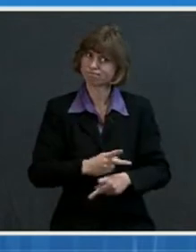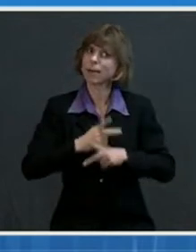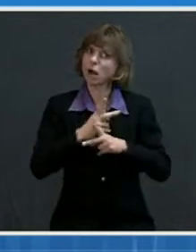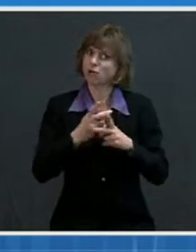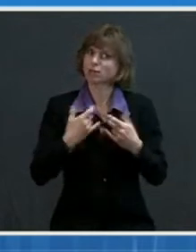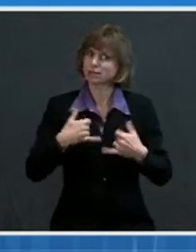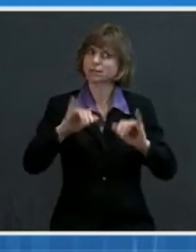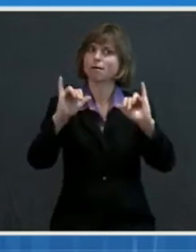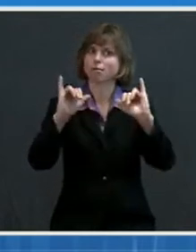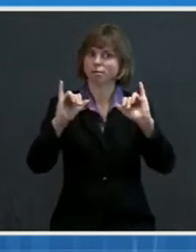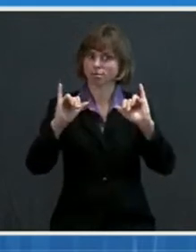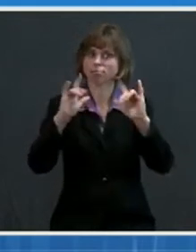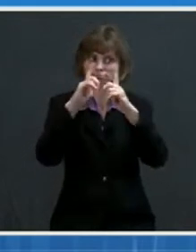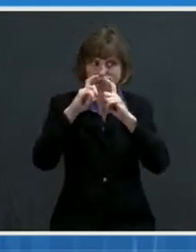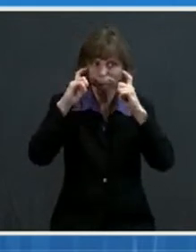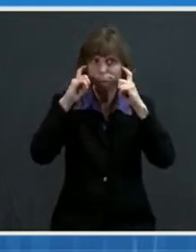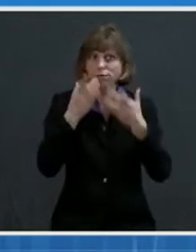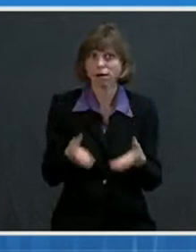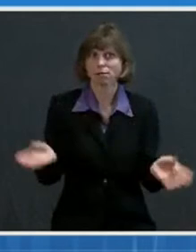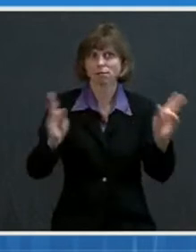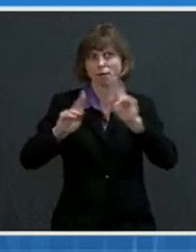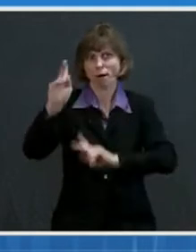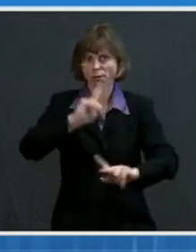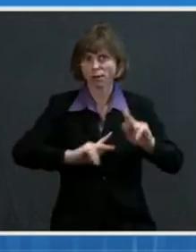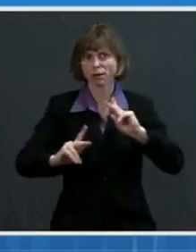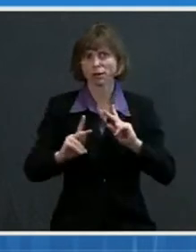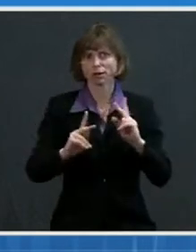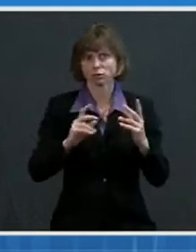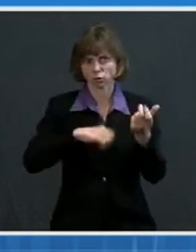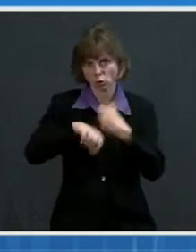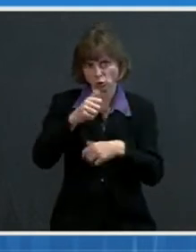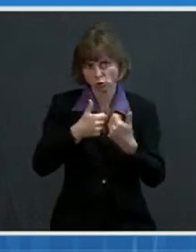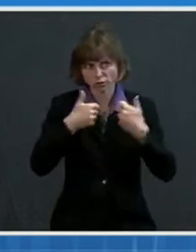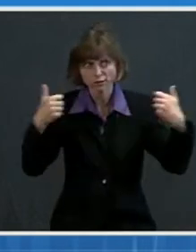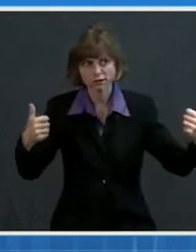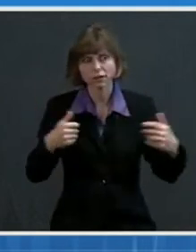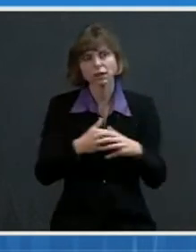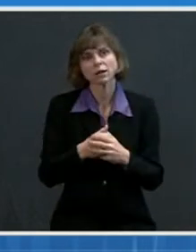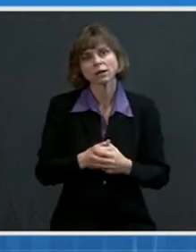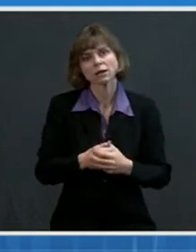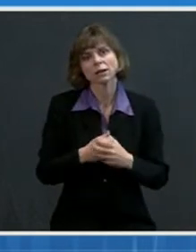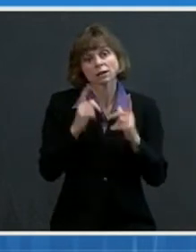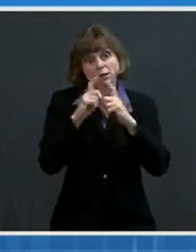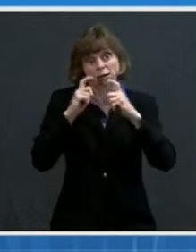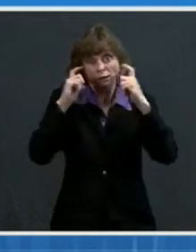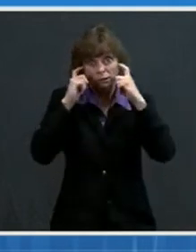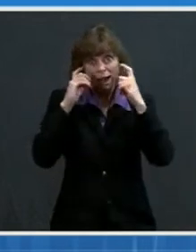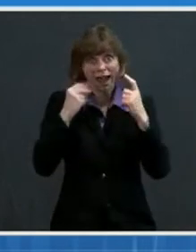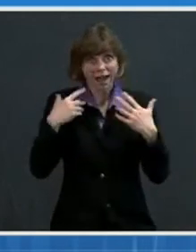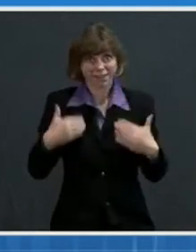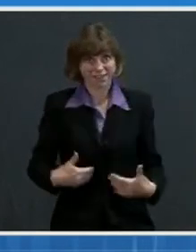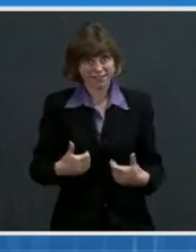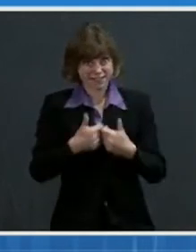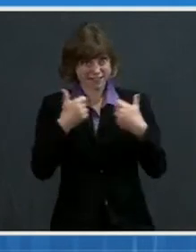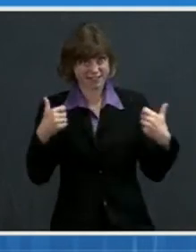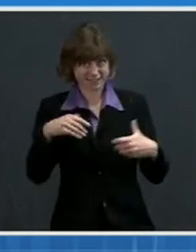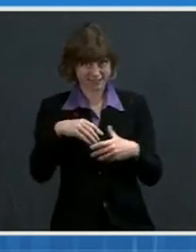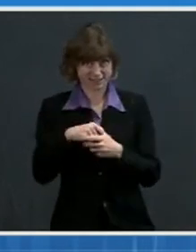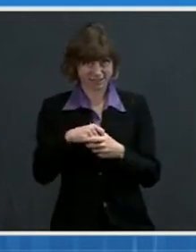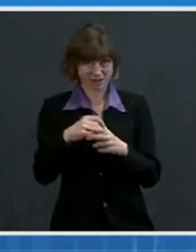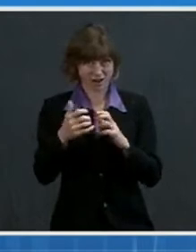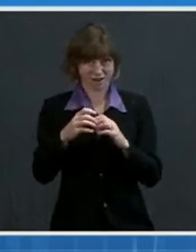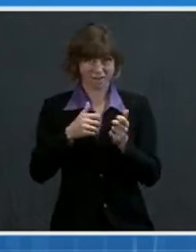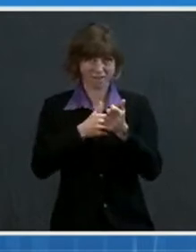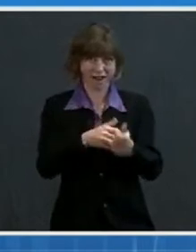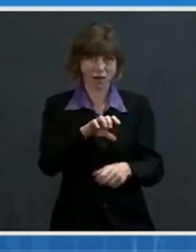public like wearing masks and physical distancing. Wear well-fitted masks and physically distance and adhere to other prevention measures